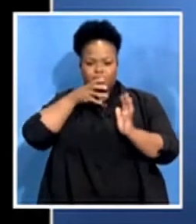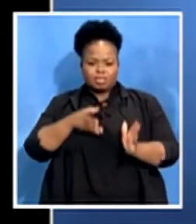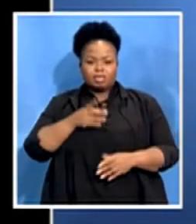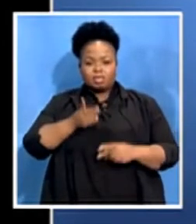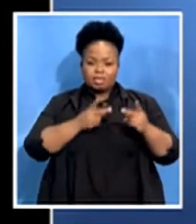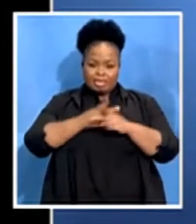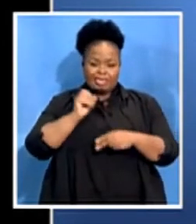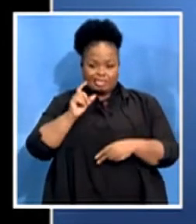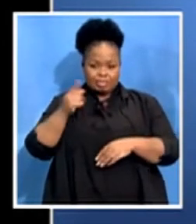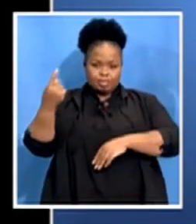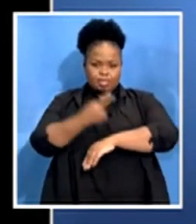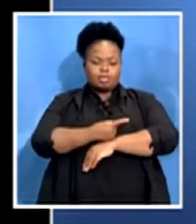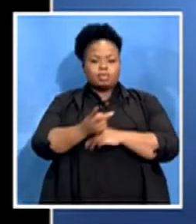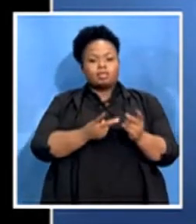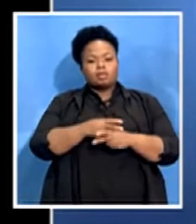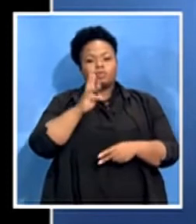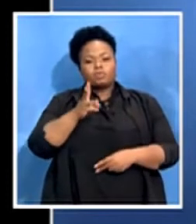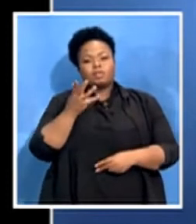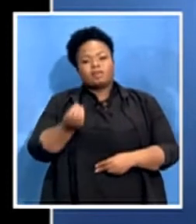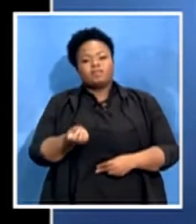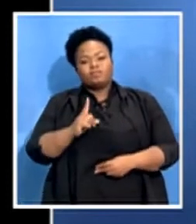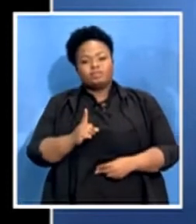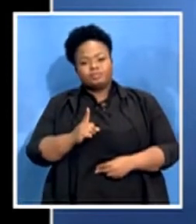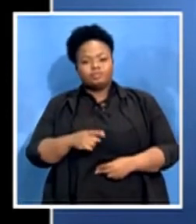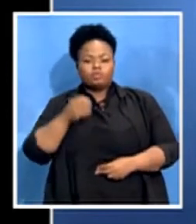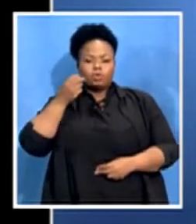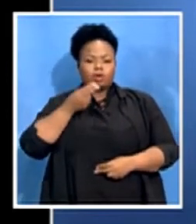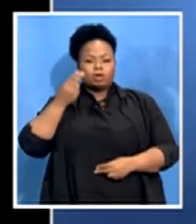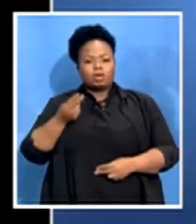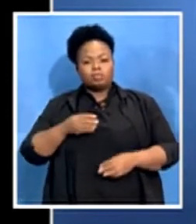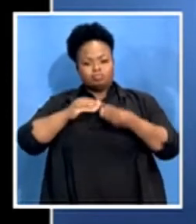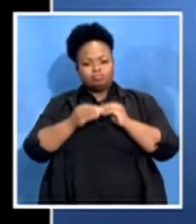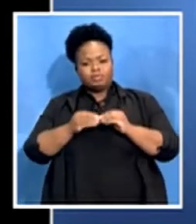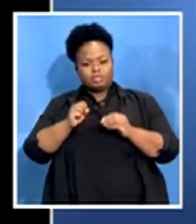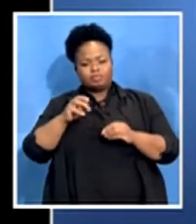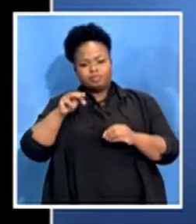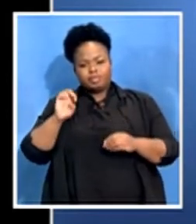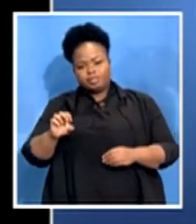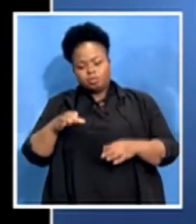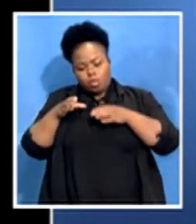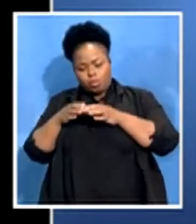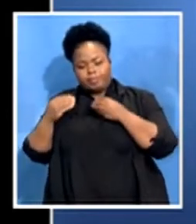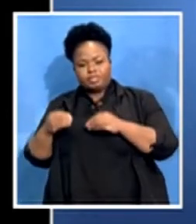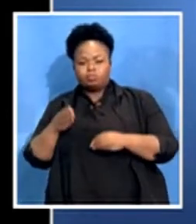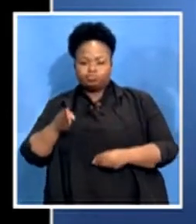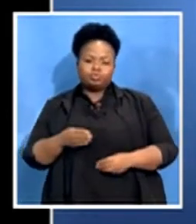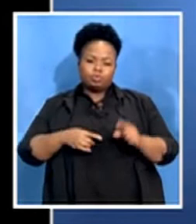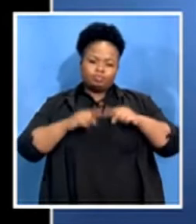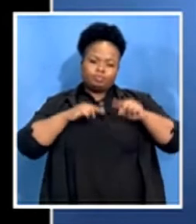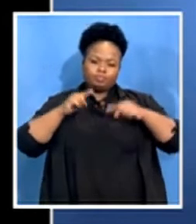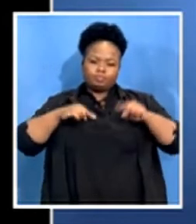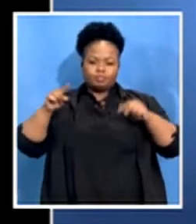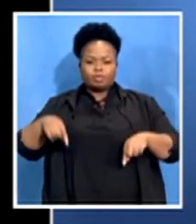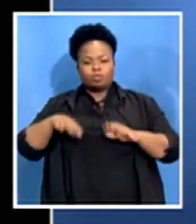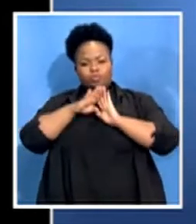uh arts craft and assembly affair. So we are having a lot of project to commemorate